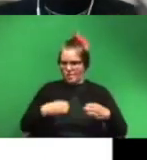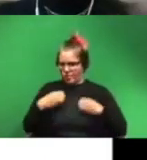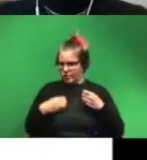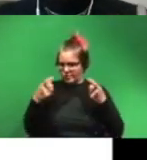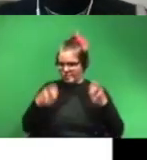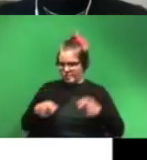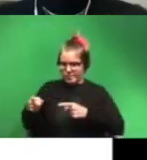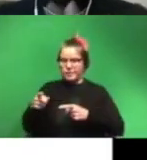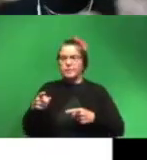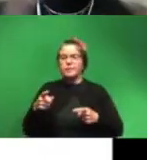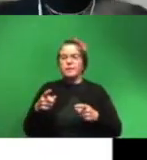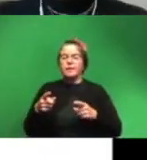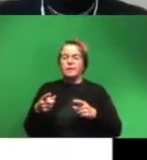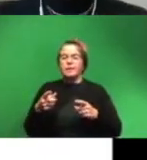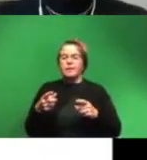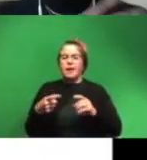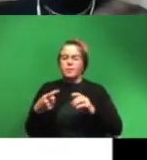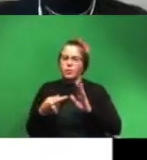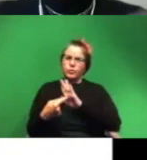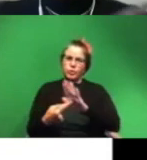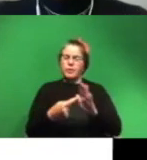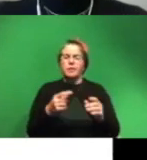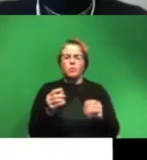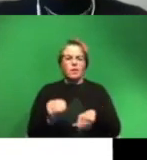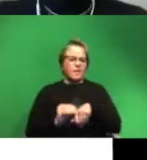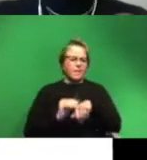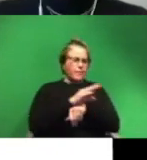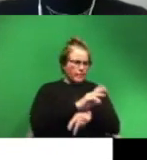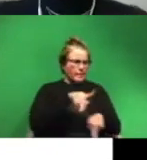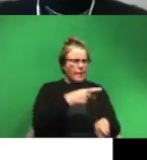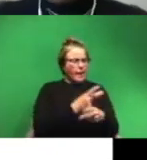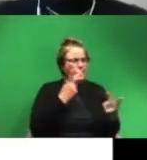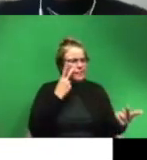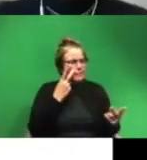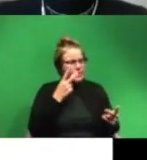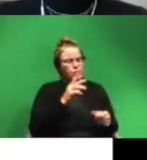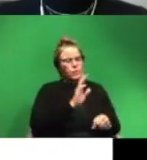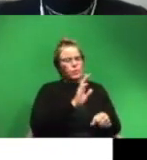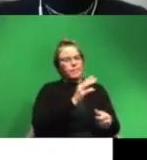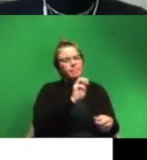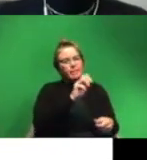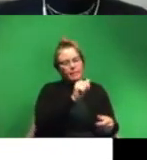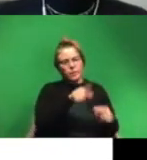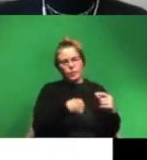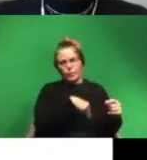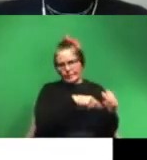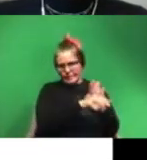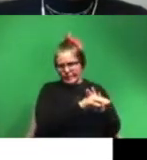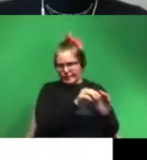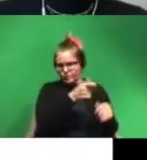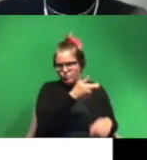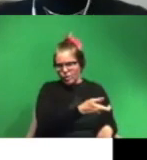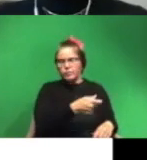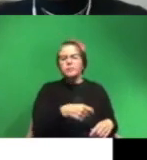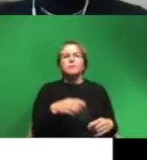about our affective states can actually influence what type of visual media we choose to watch why is it that we